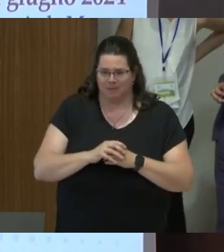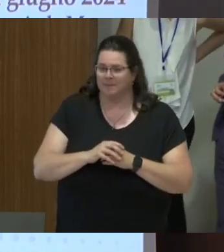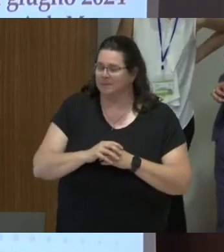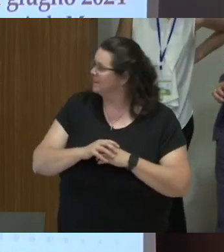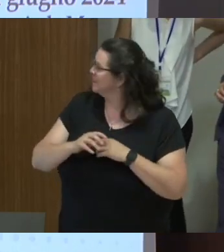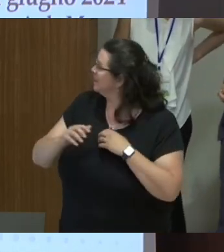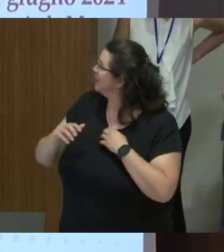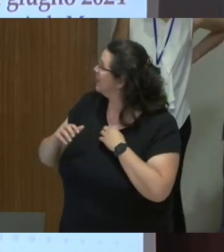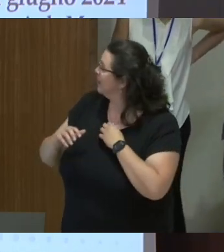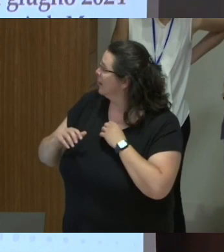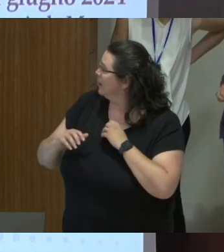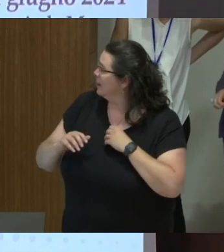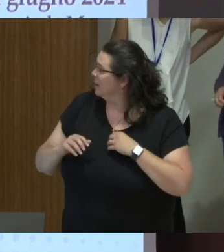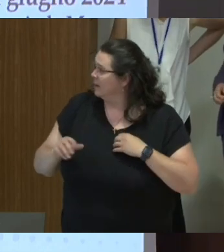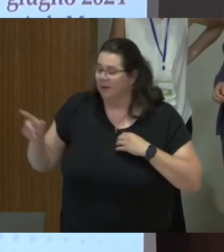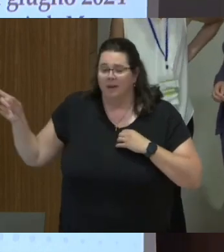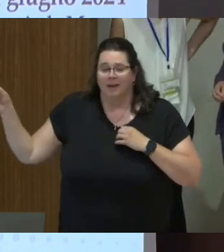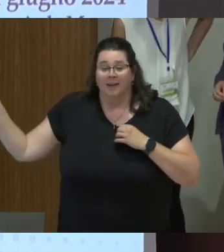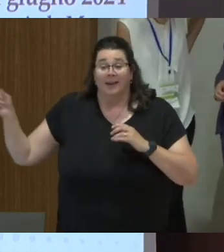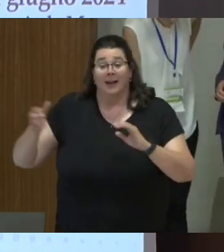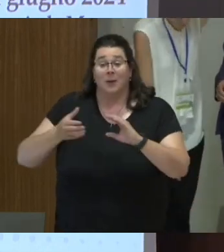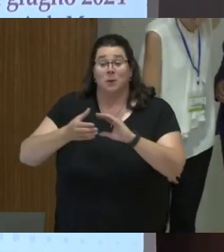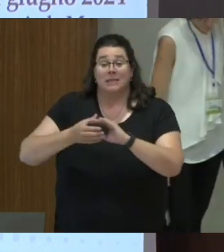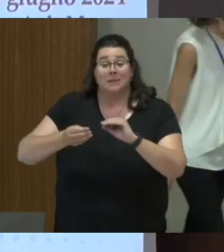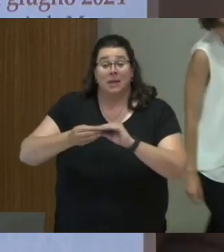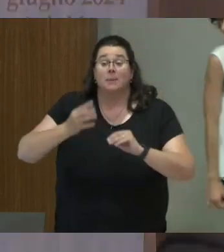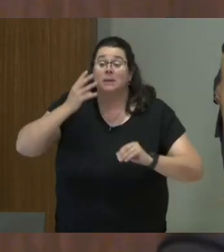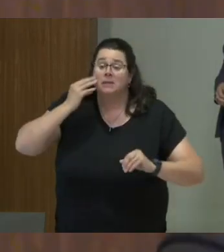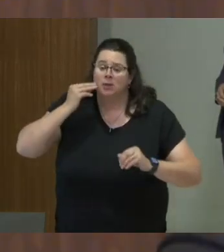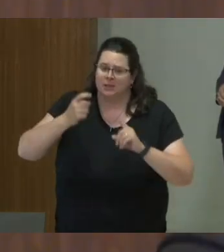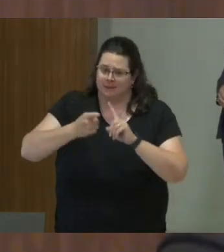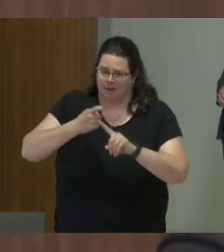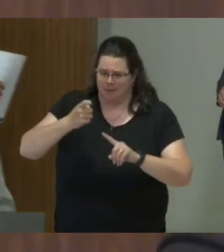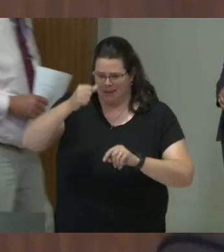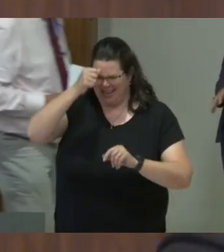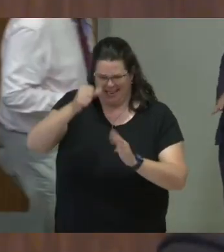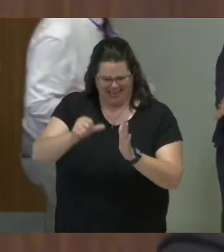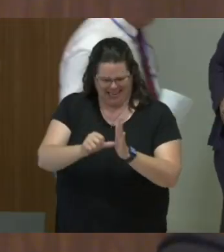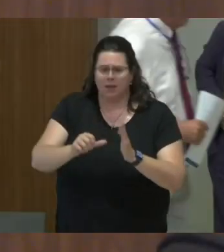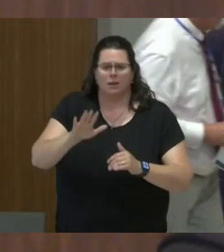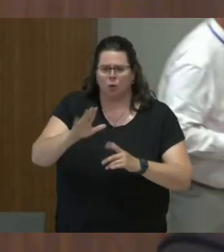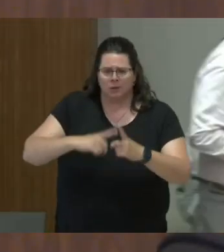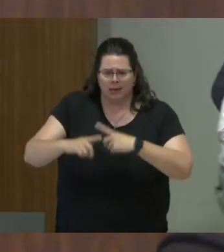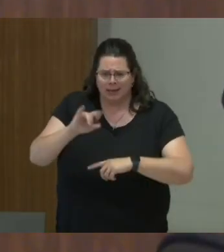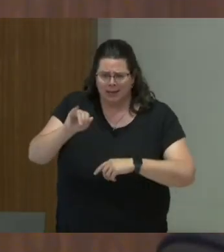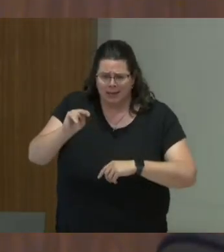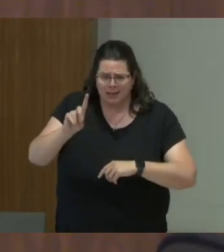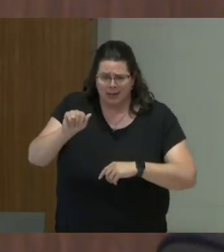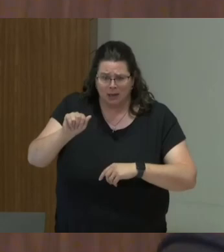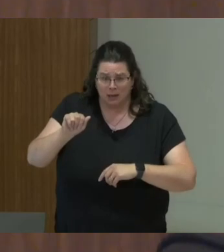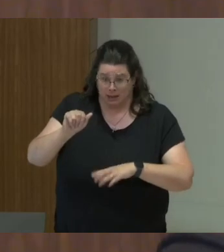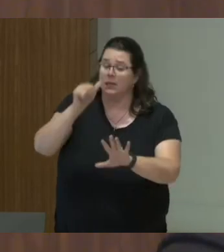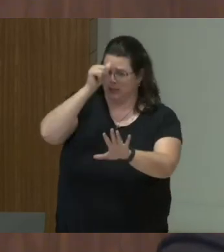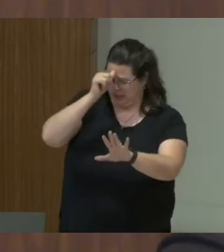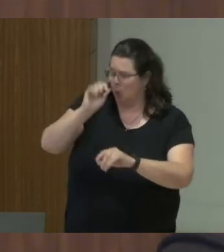I am going to be speaking about experiences from India, and they are vastly different